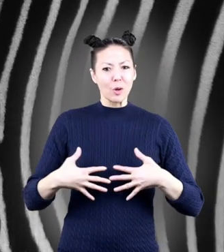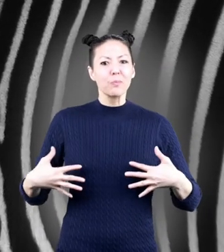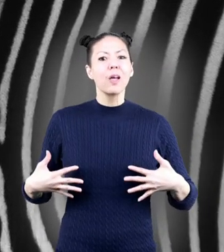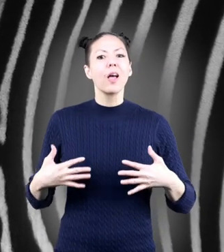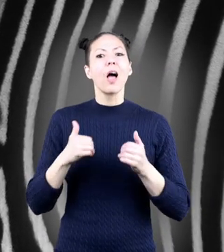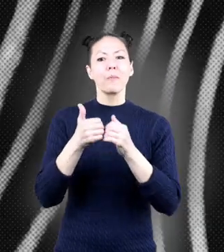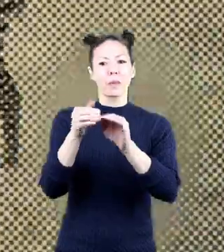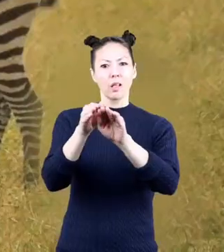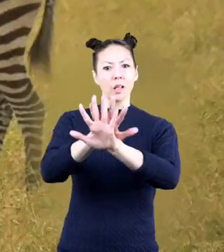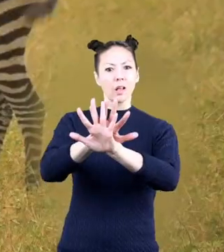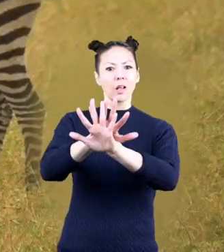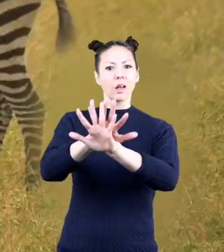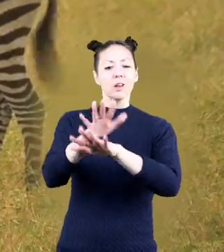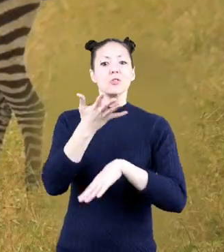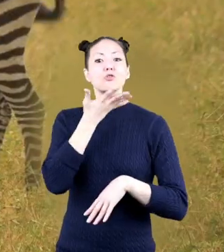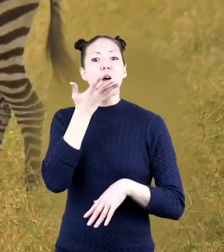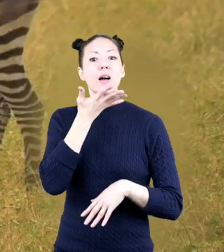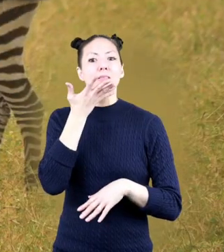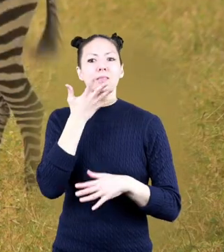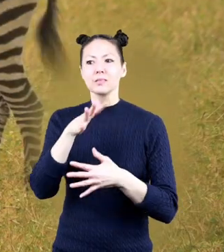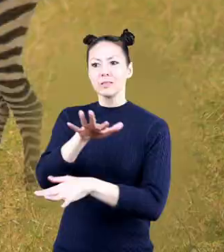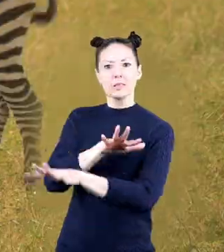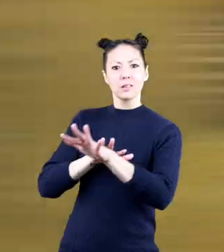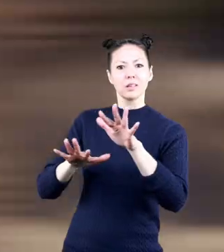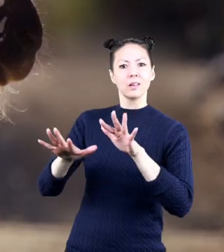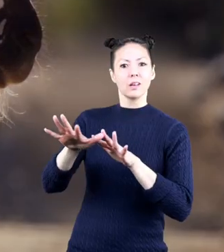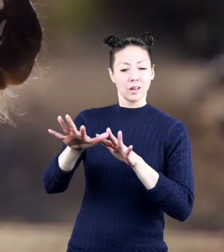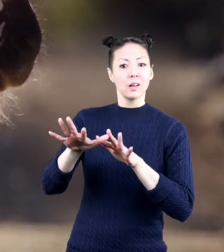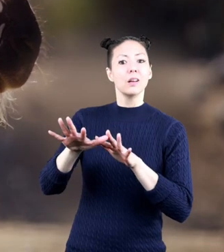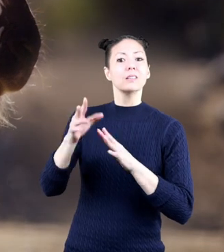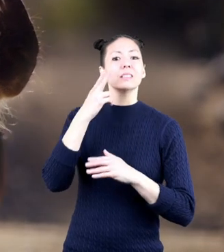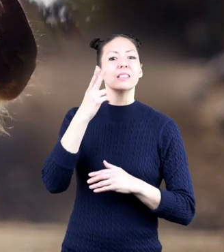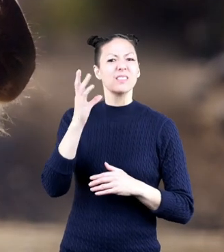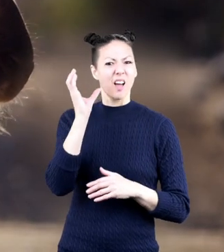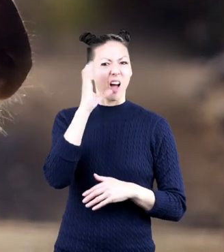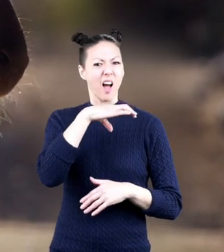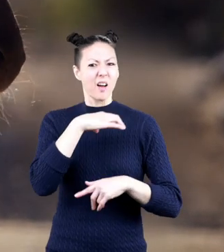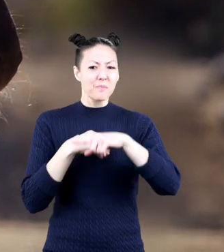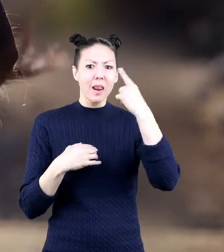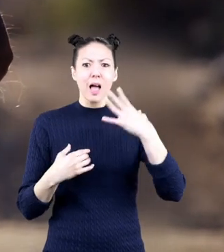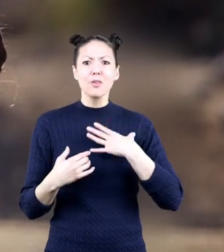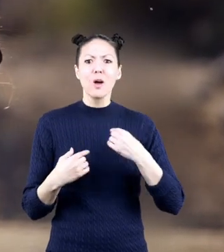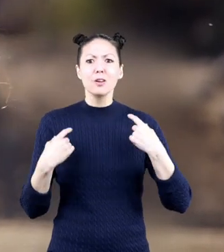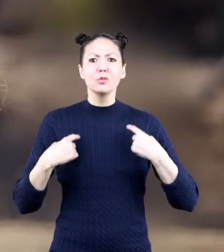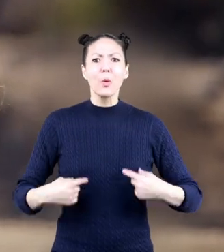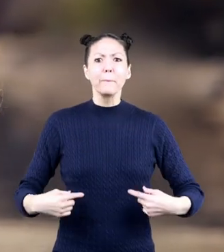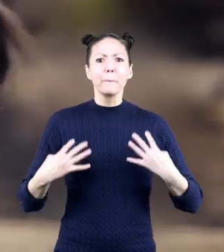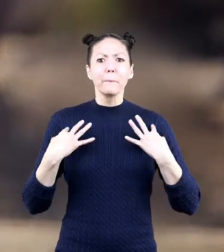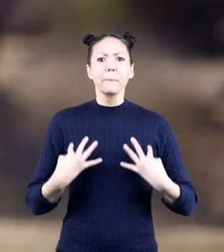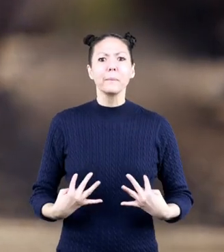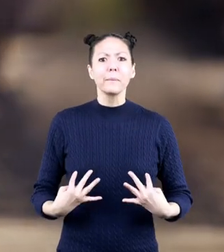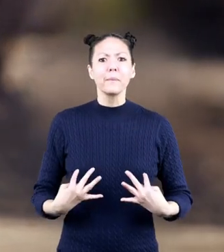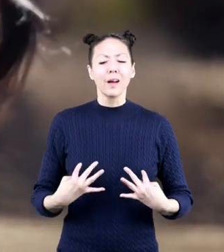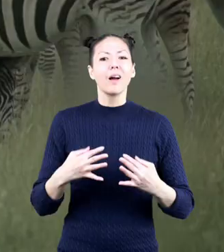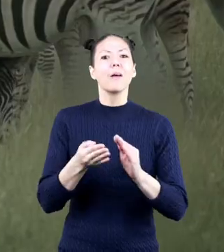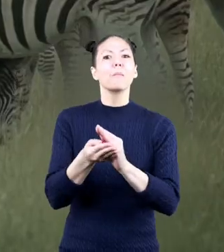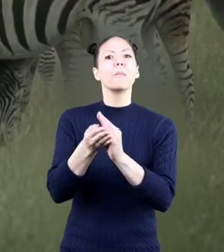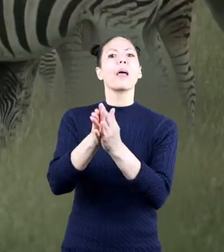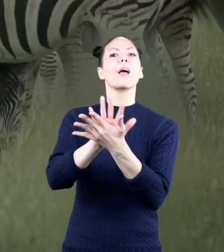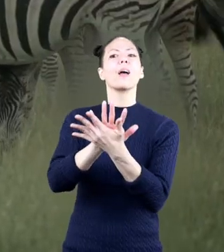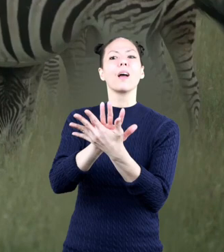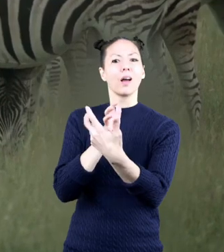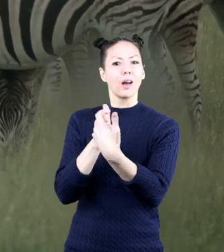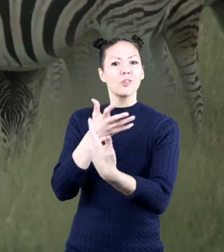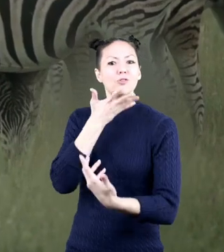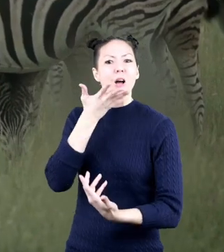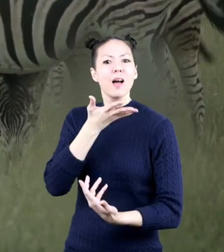help it blend in with the grasses surrounding it. It might seem odd that black and white stripes could blend into